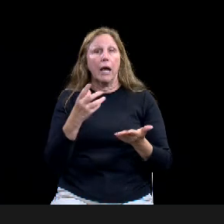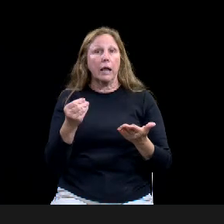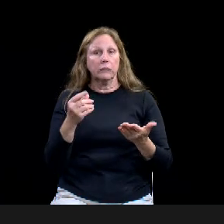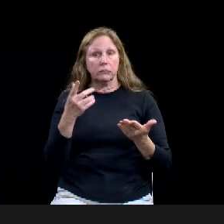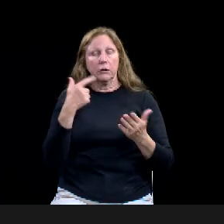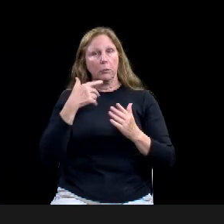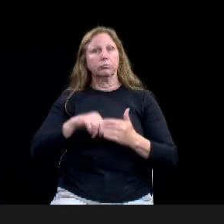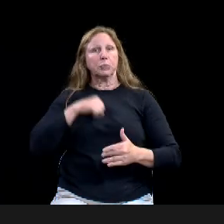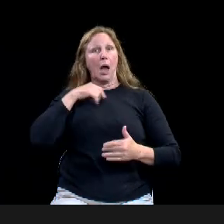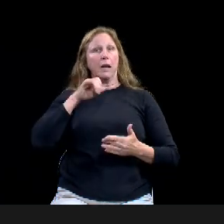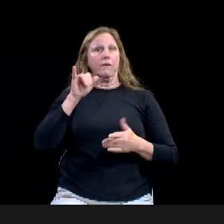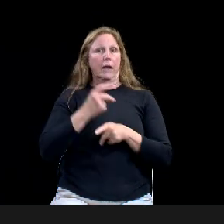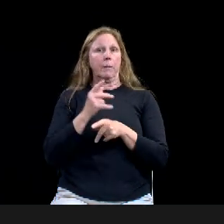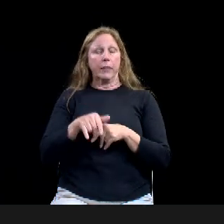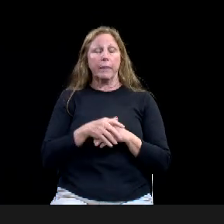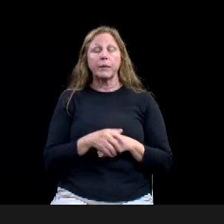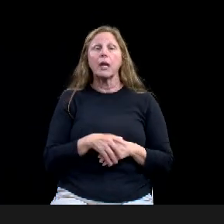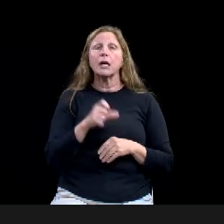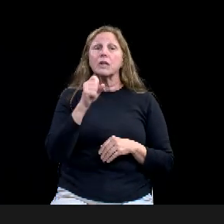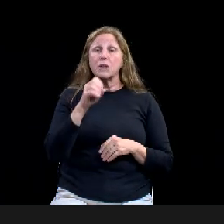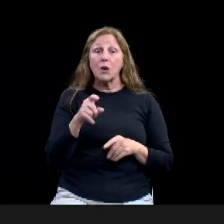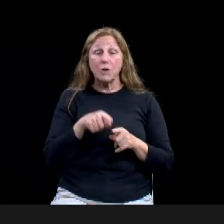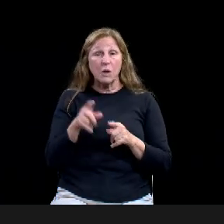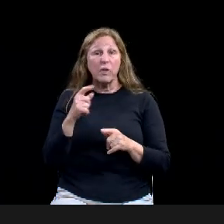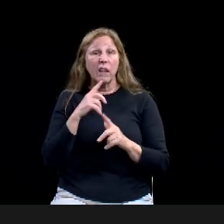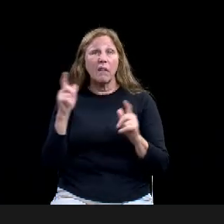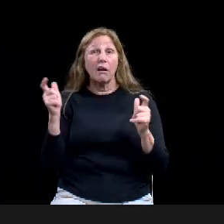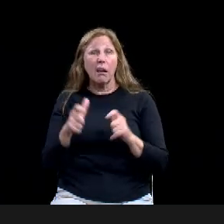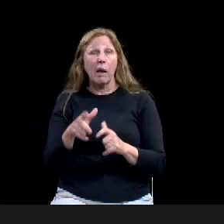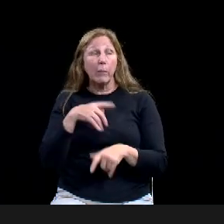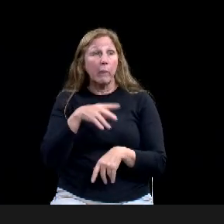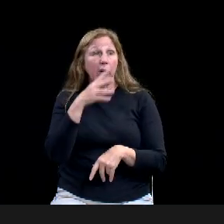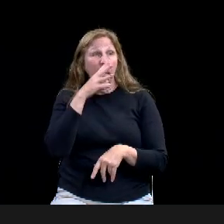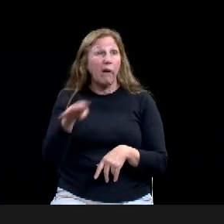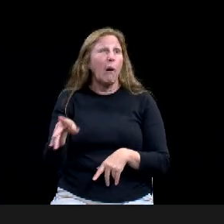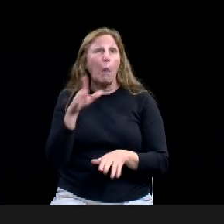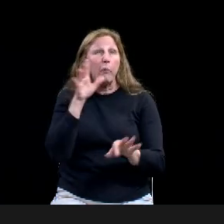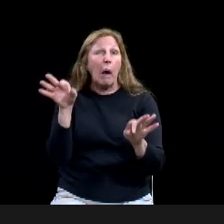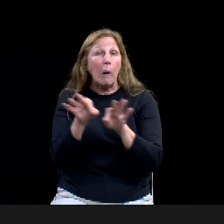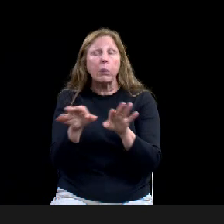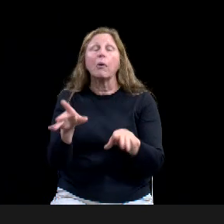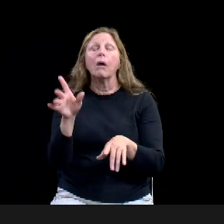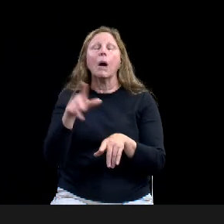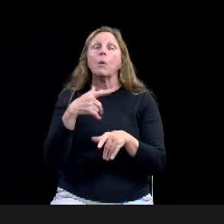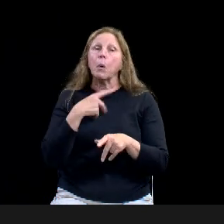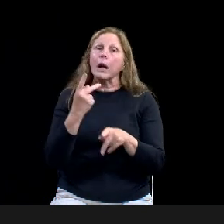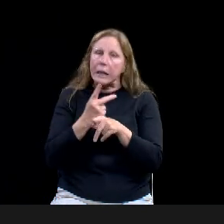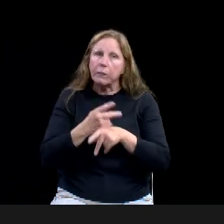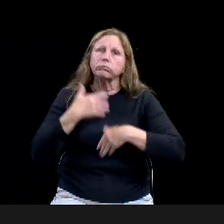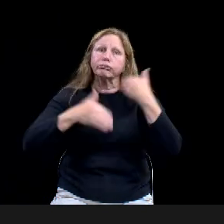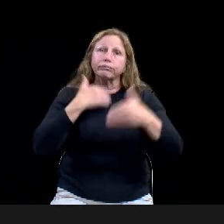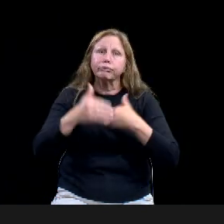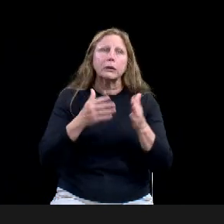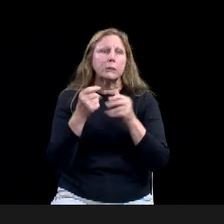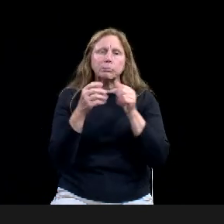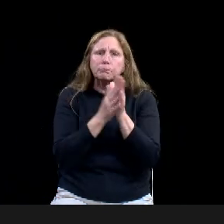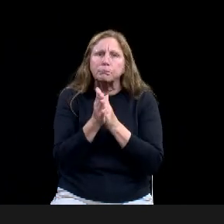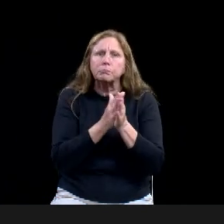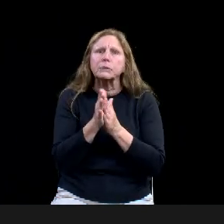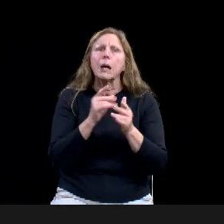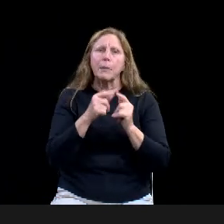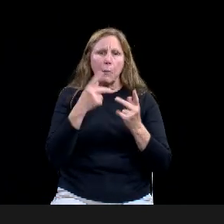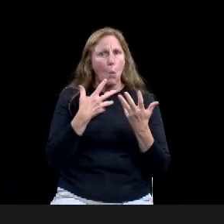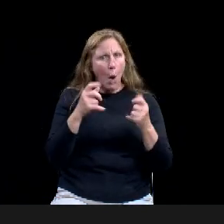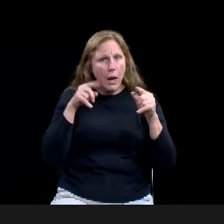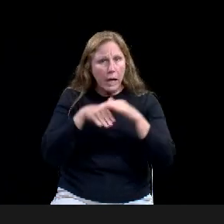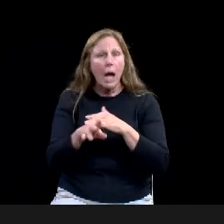museum will require public state and private reinvestment. This reinvestment was significant. We feel is